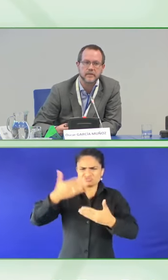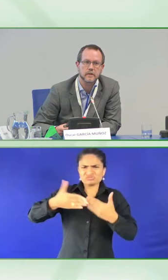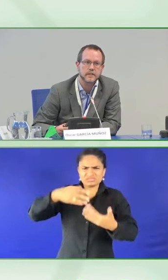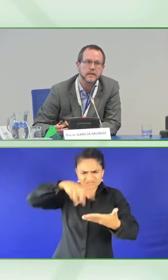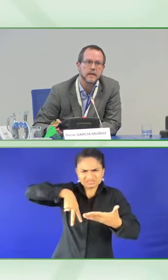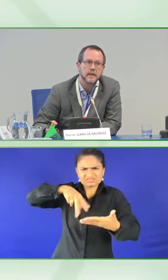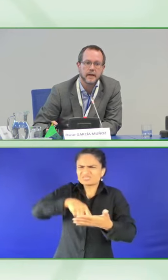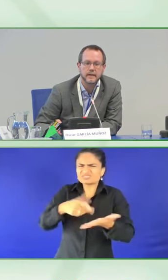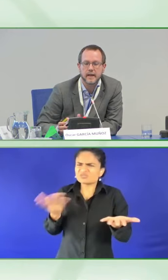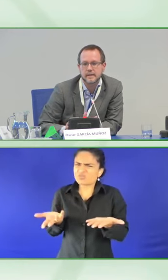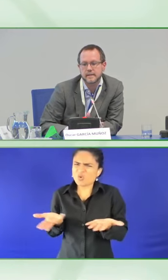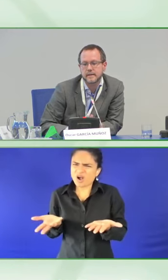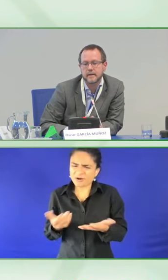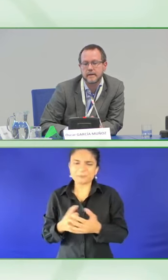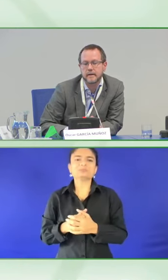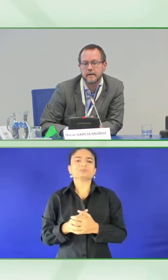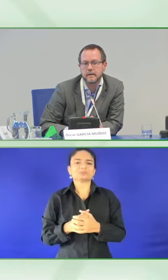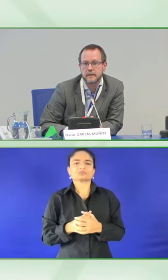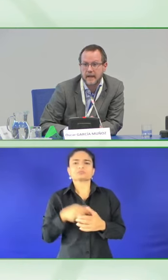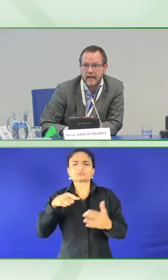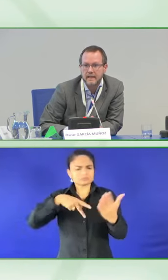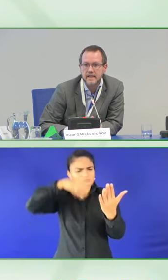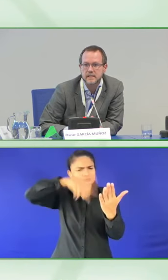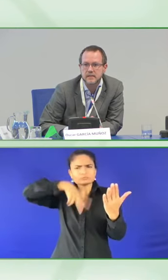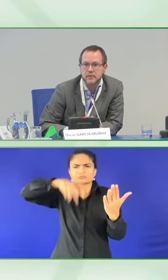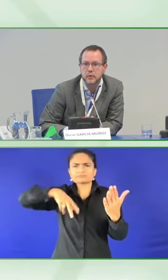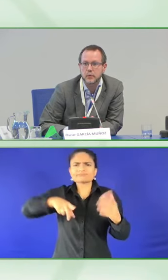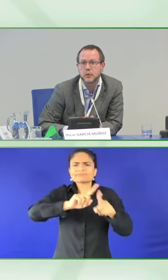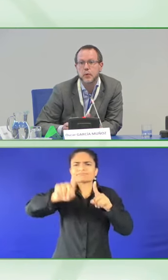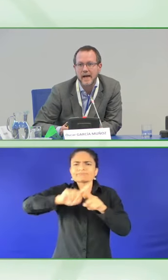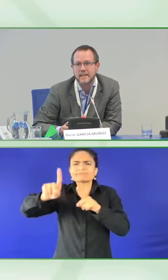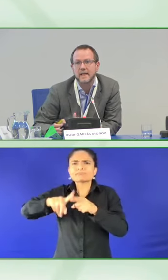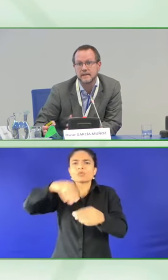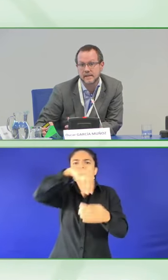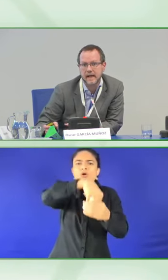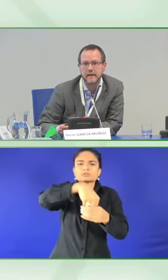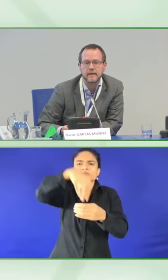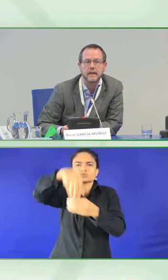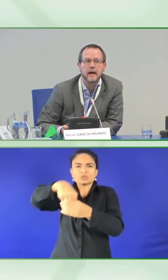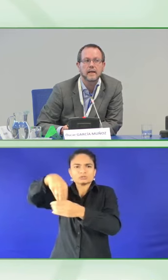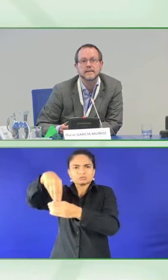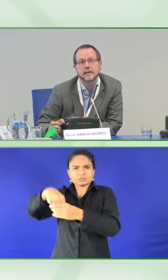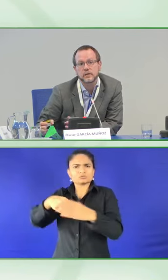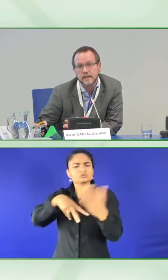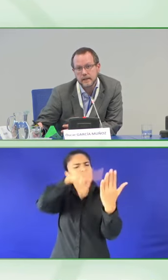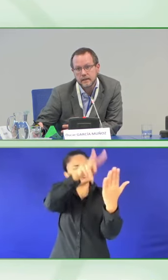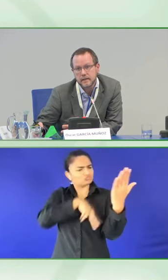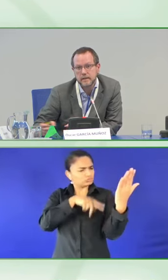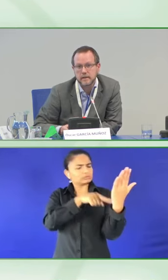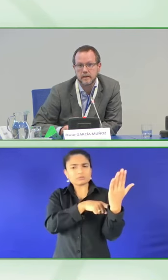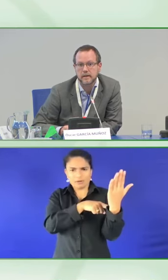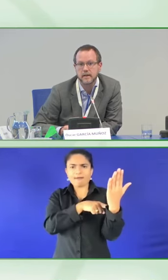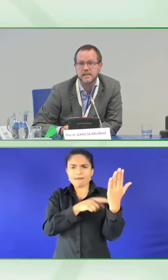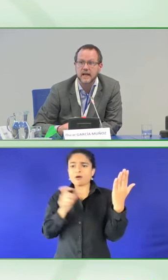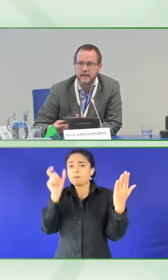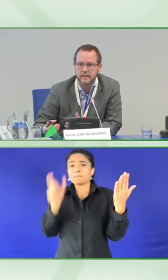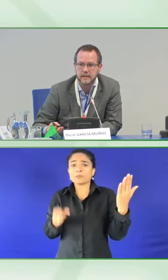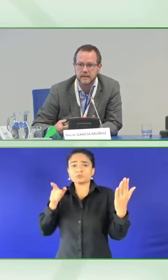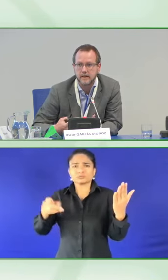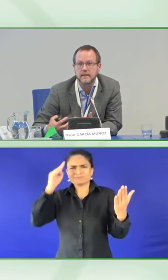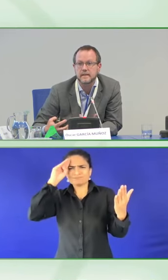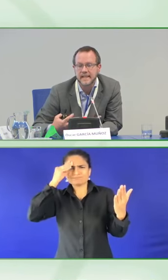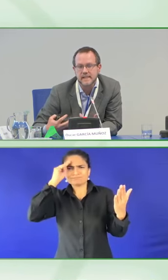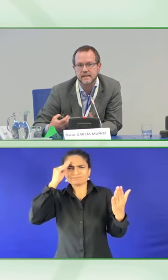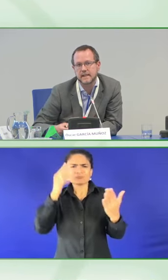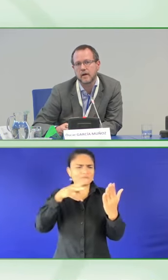-step methodology. It has the guidelines to write and design. And secondly, the check,